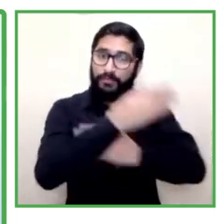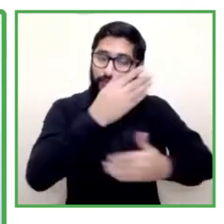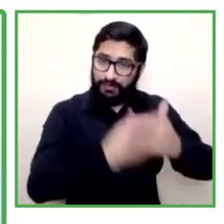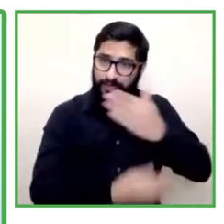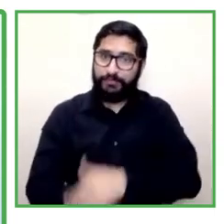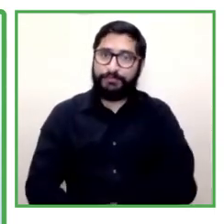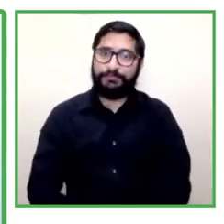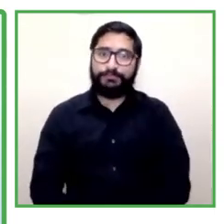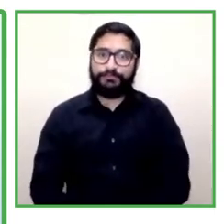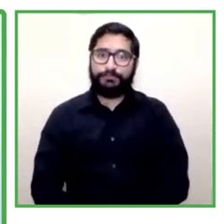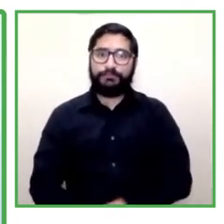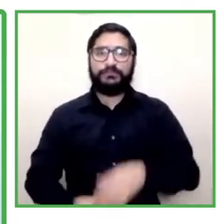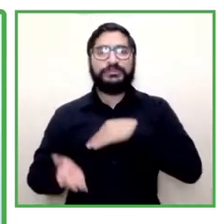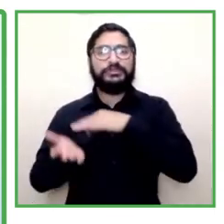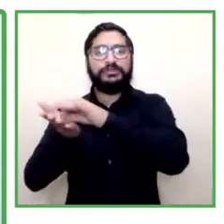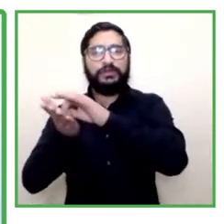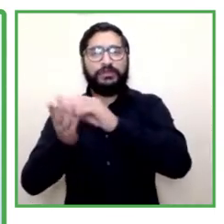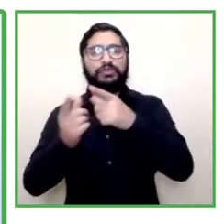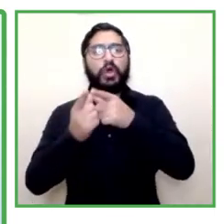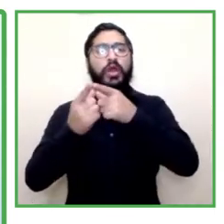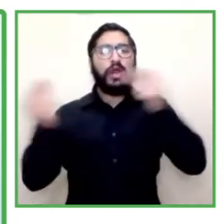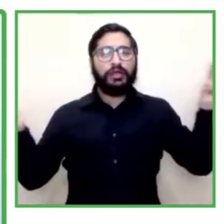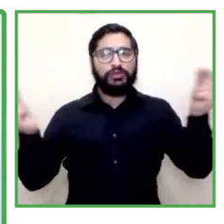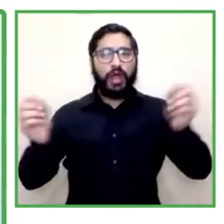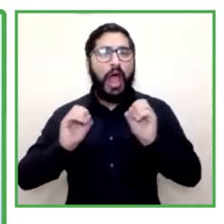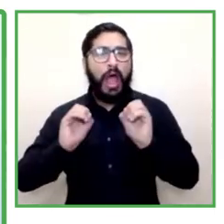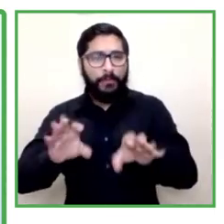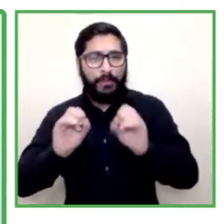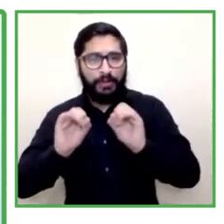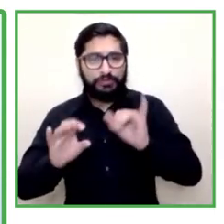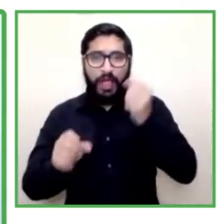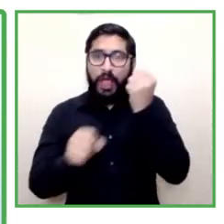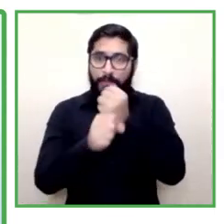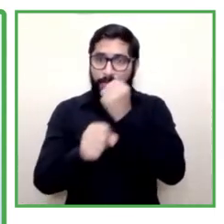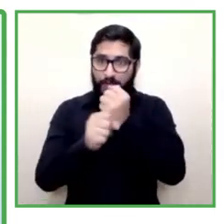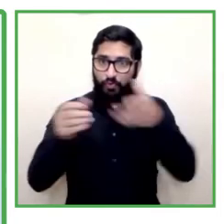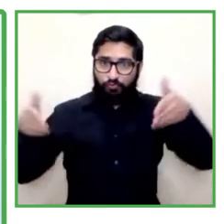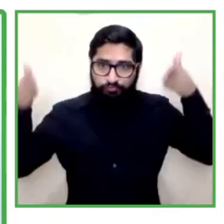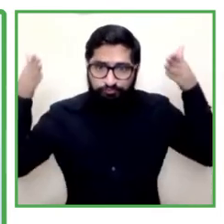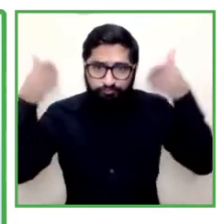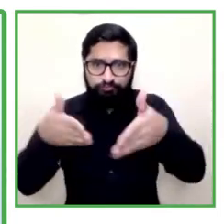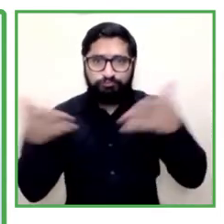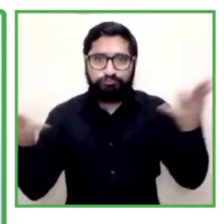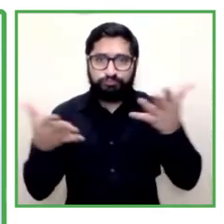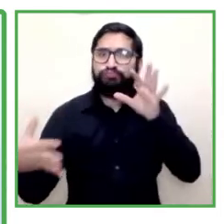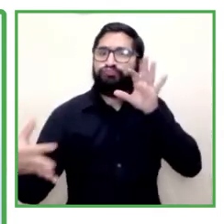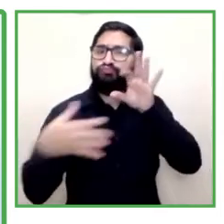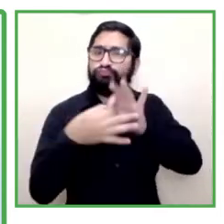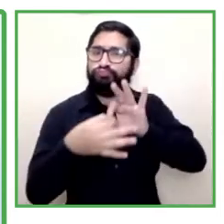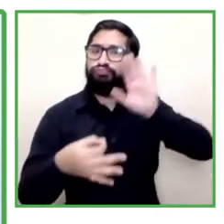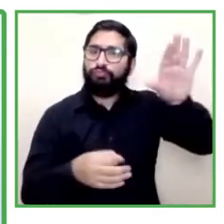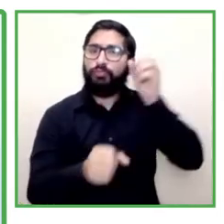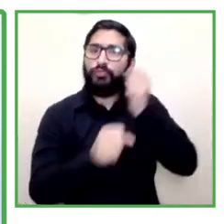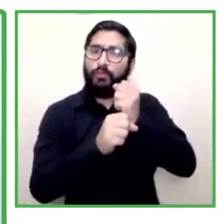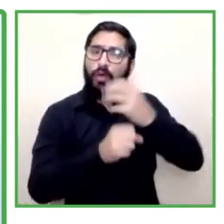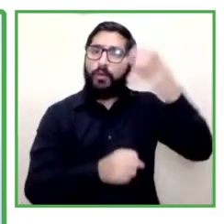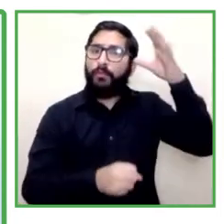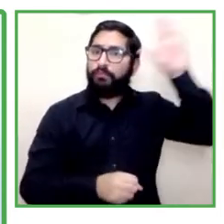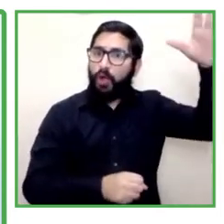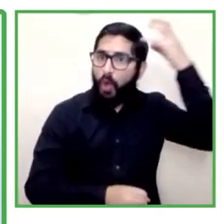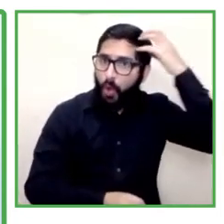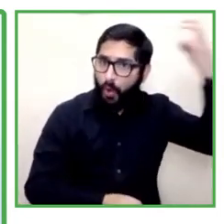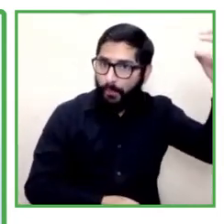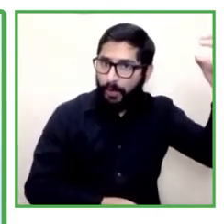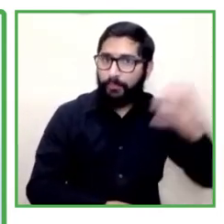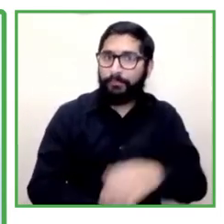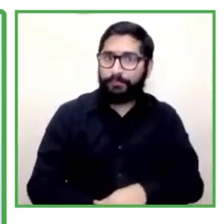sense of the national service of training and employment part of the ministry of work and social prevention